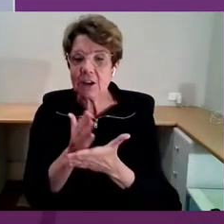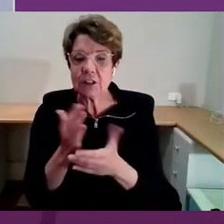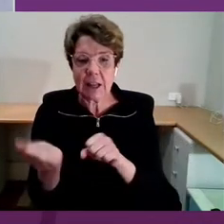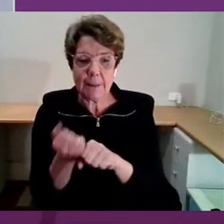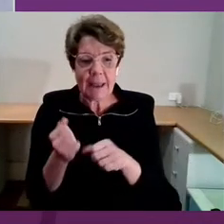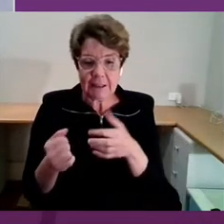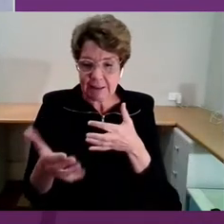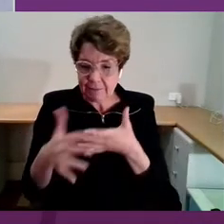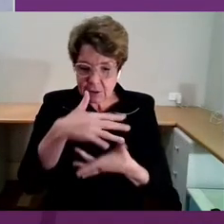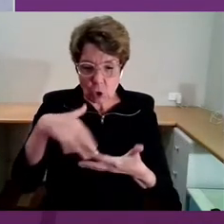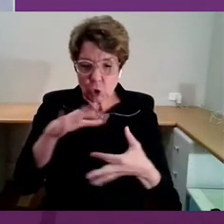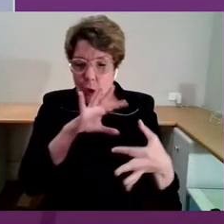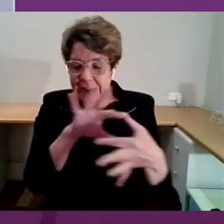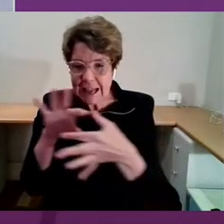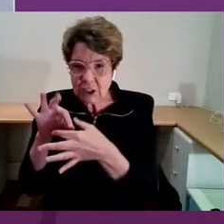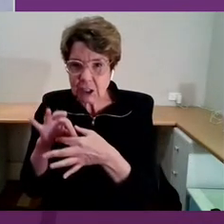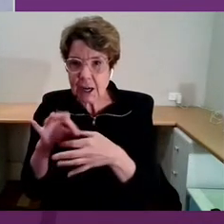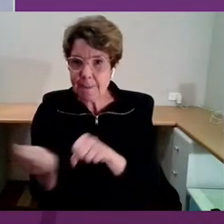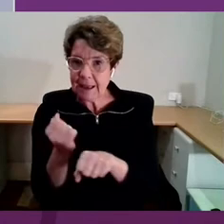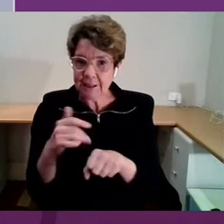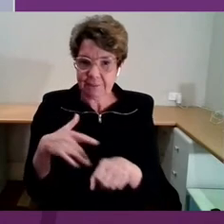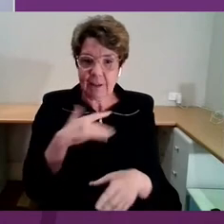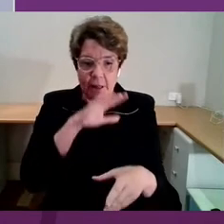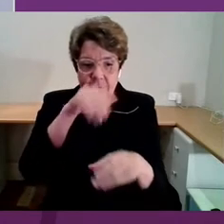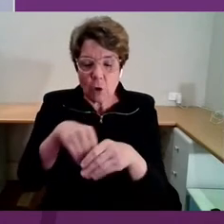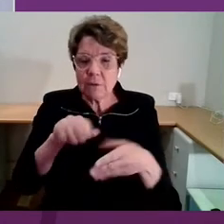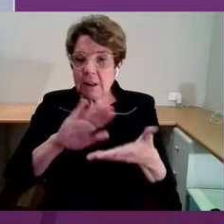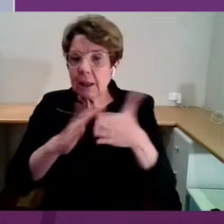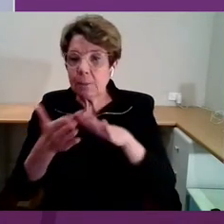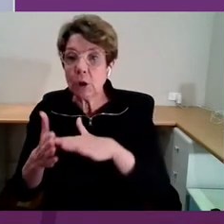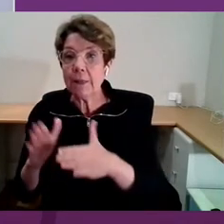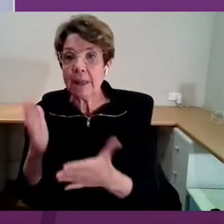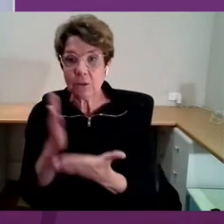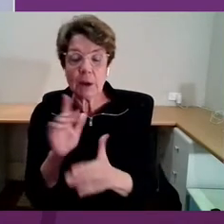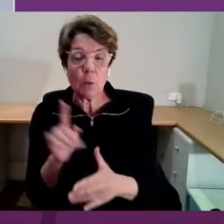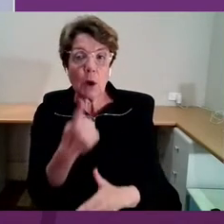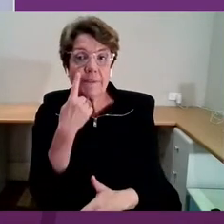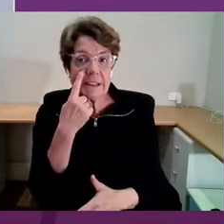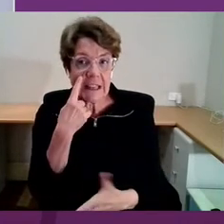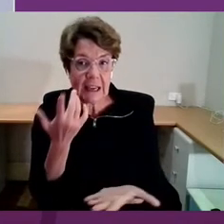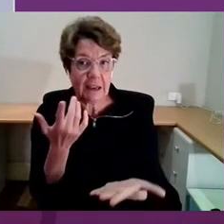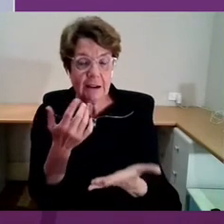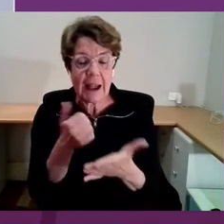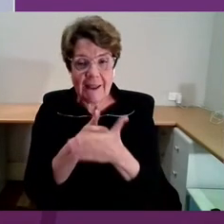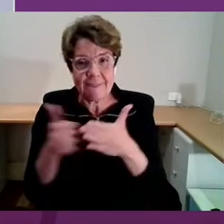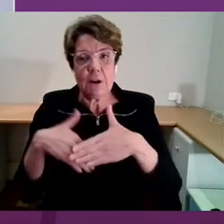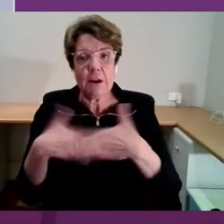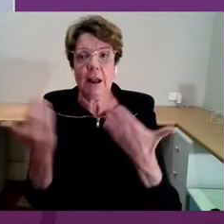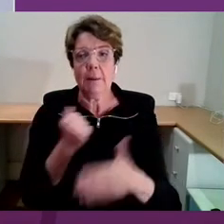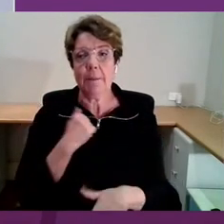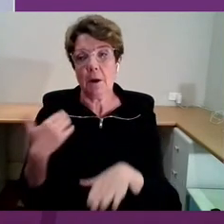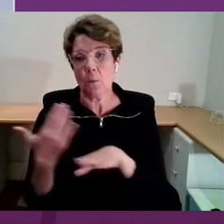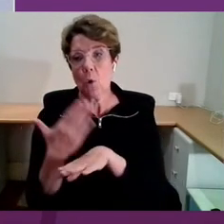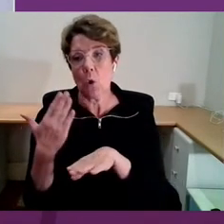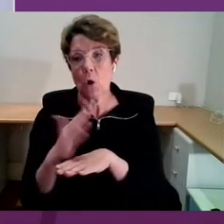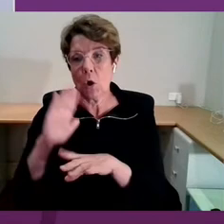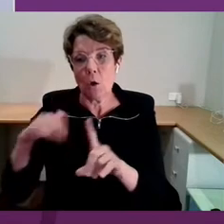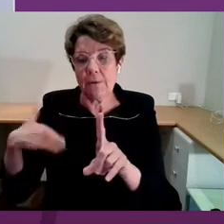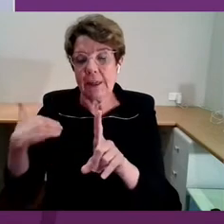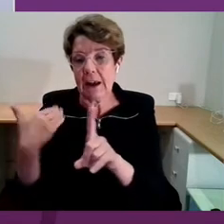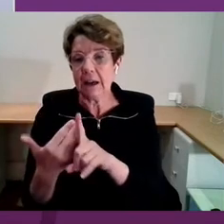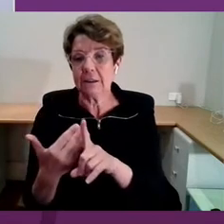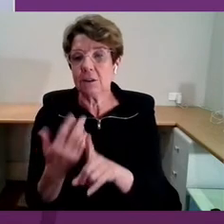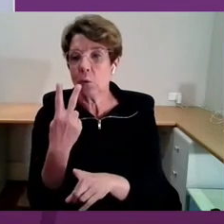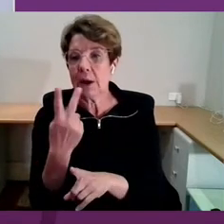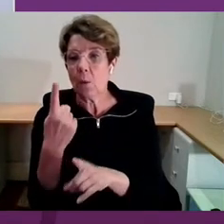that's absolutely what I've seen and witnessed every single day in my work over the last 21 months,